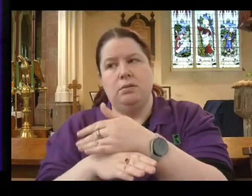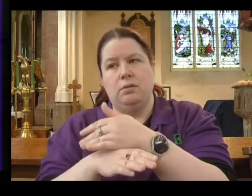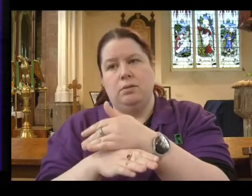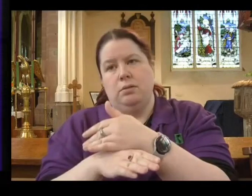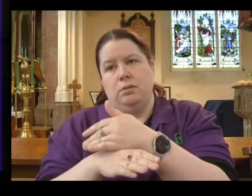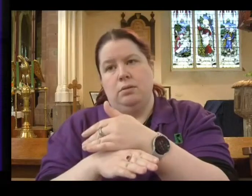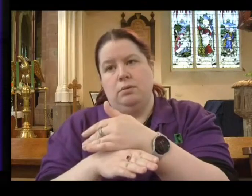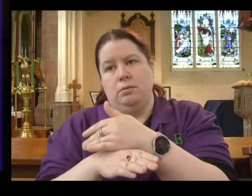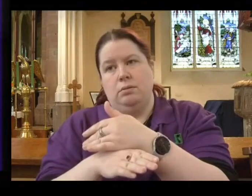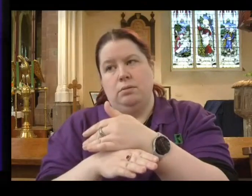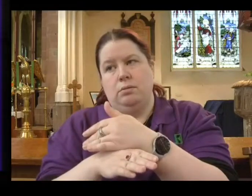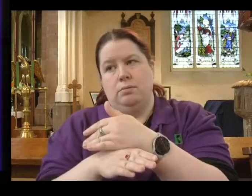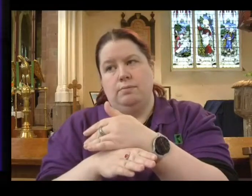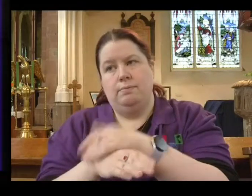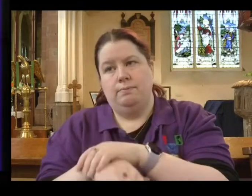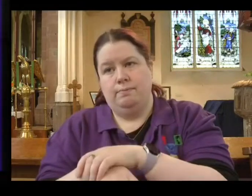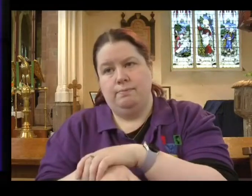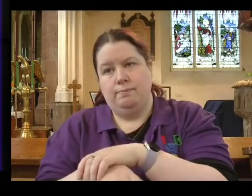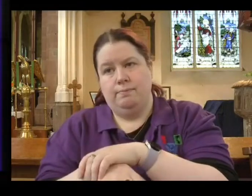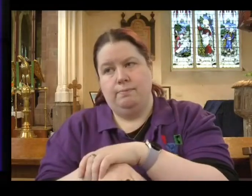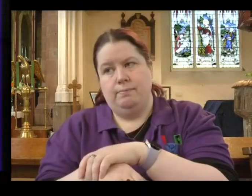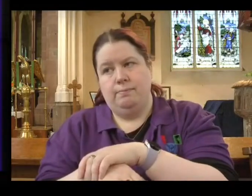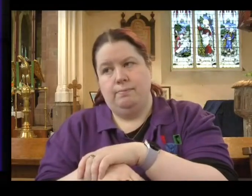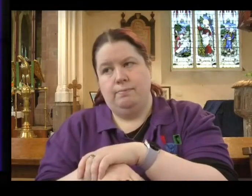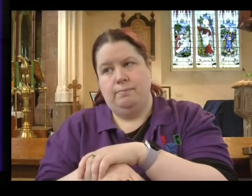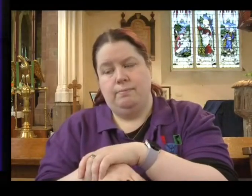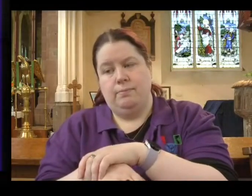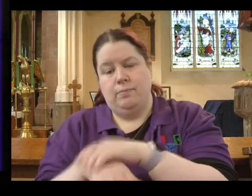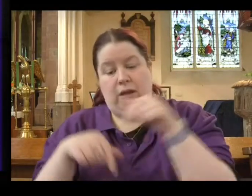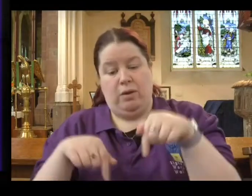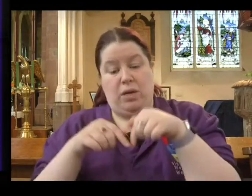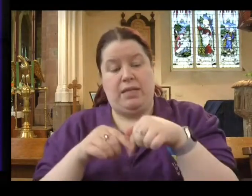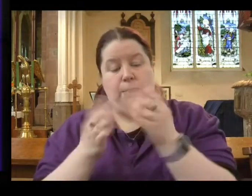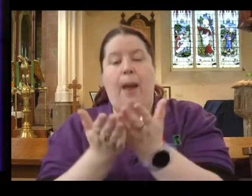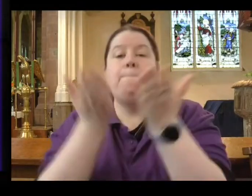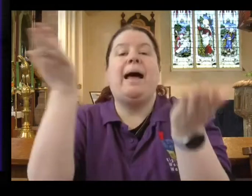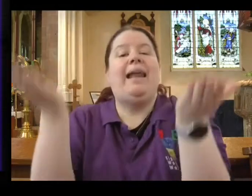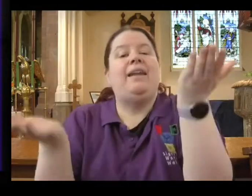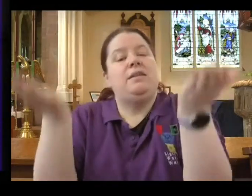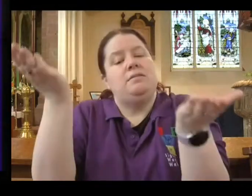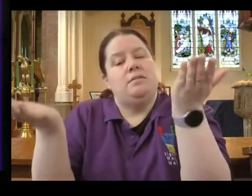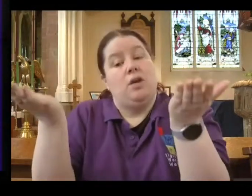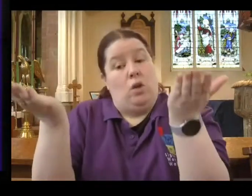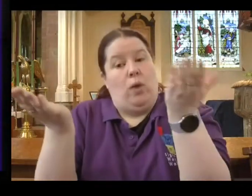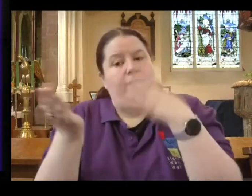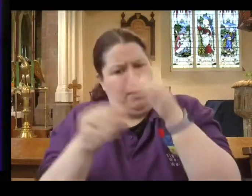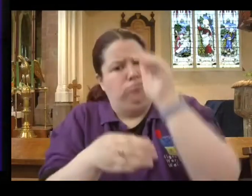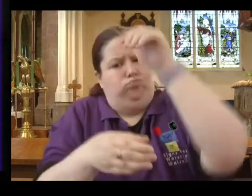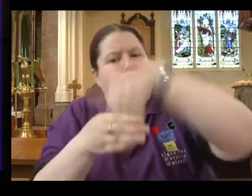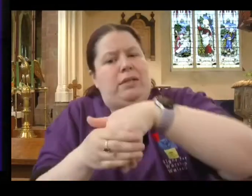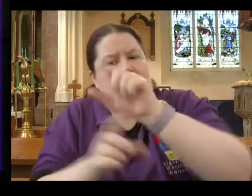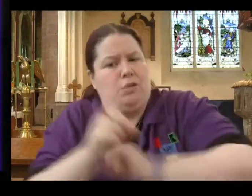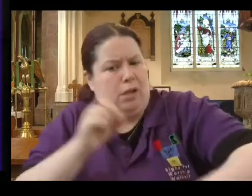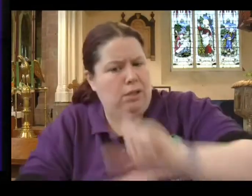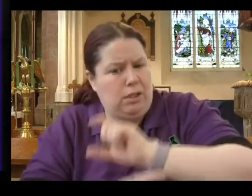as individual Christians and as Christian churches, we need to be balanced. We need to be part of society in our culture, but